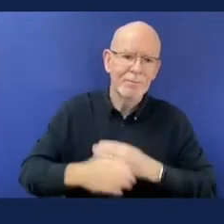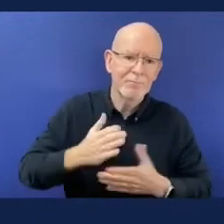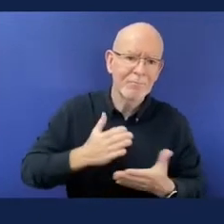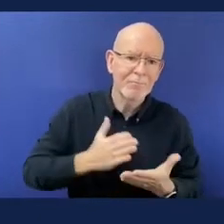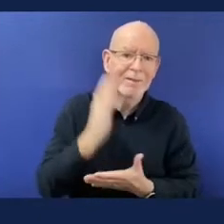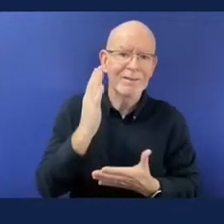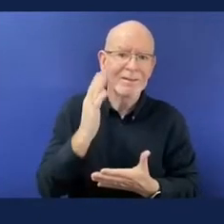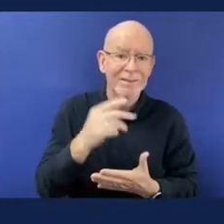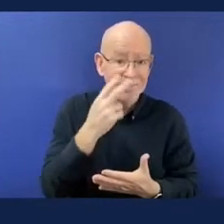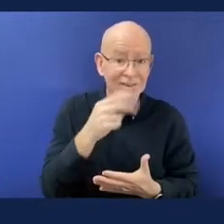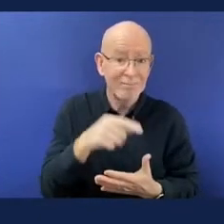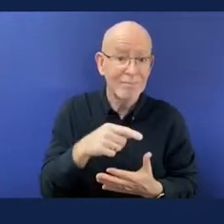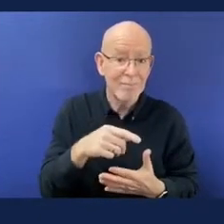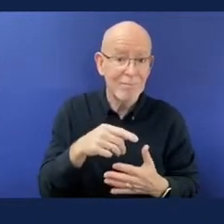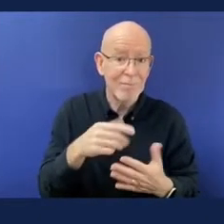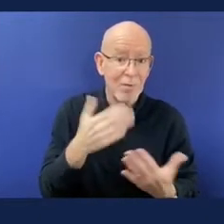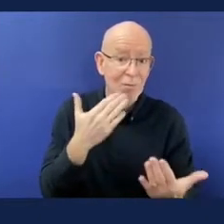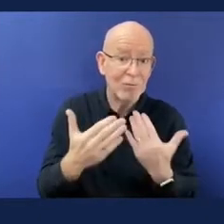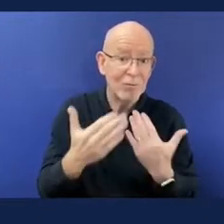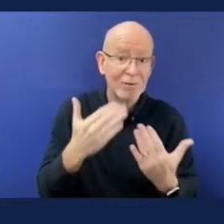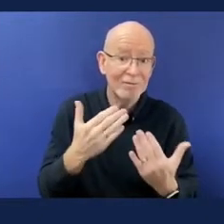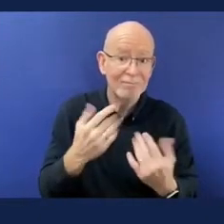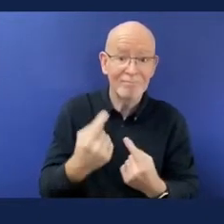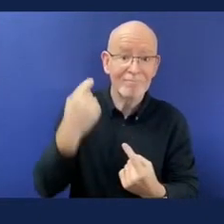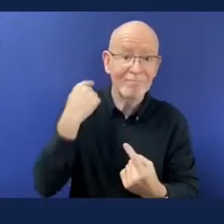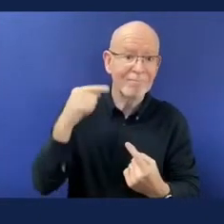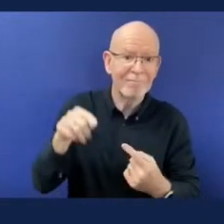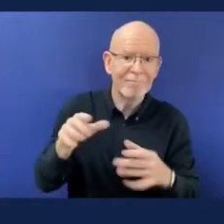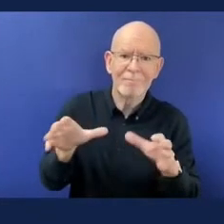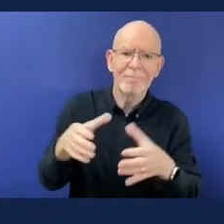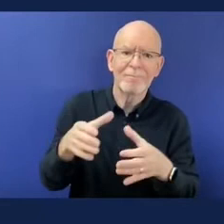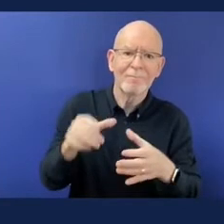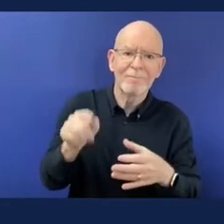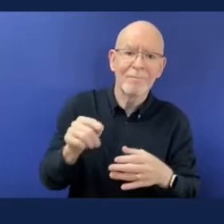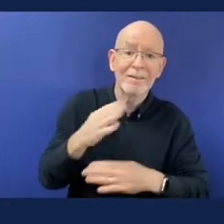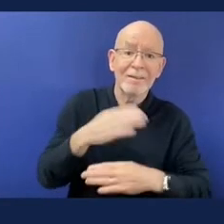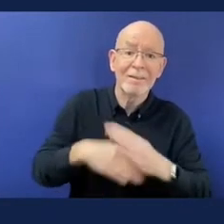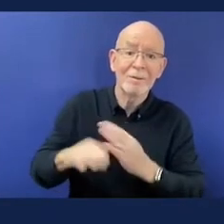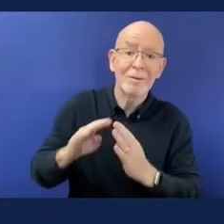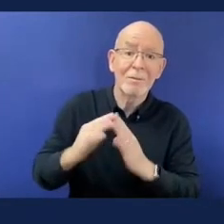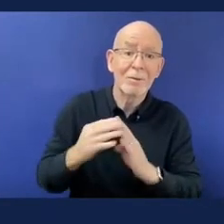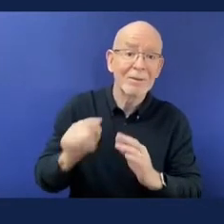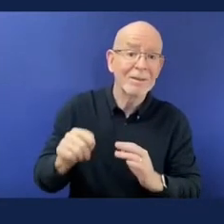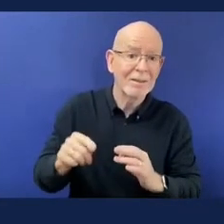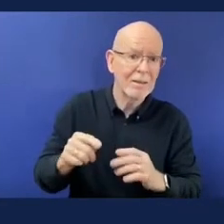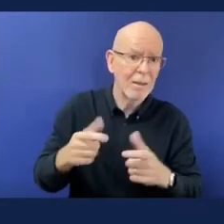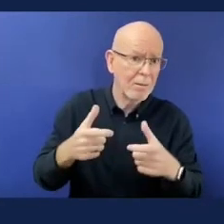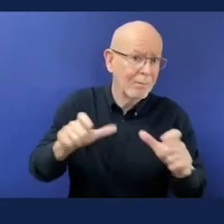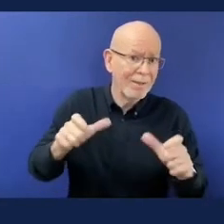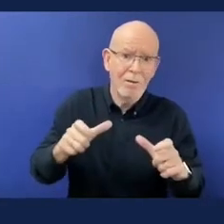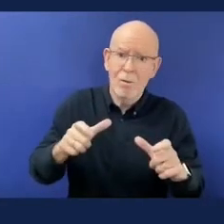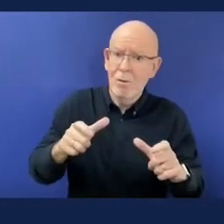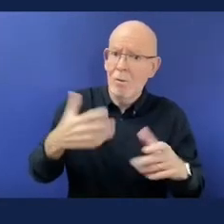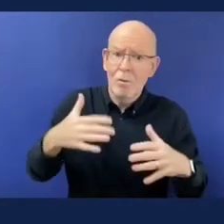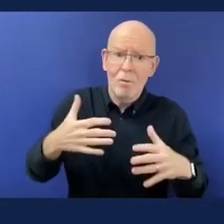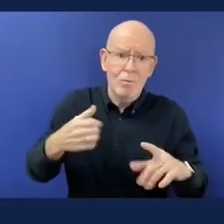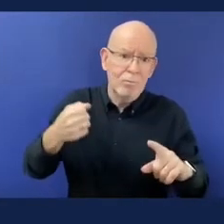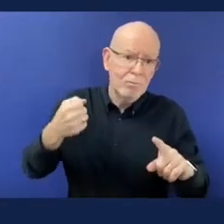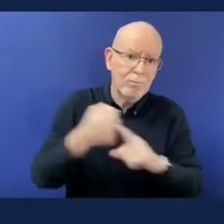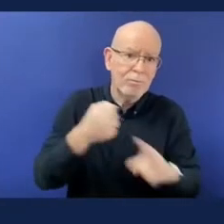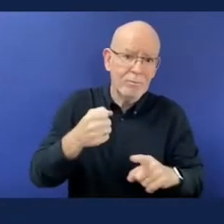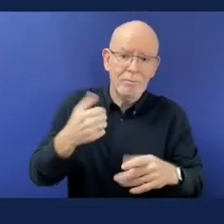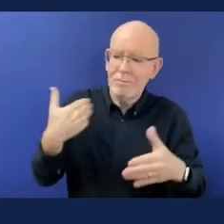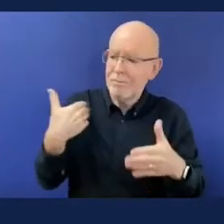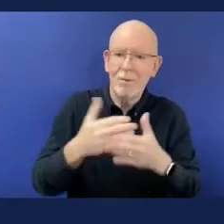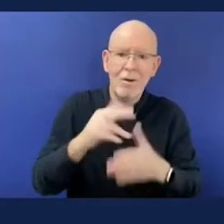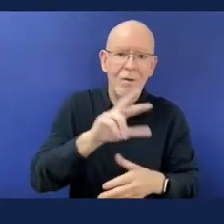you who don't know IDA they bring together 1,100 members from around the world to advance disability rights and set policy with the